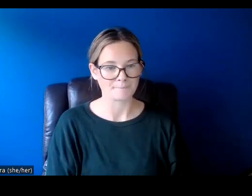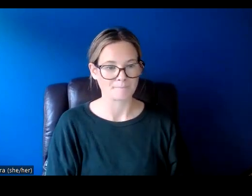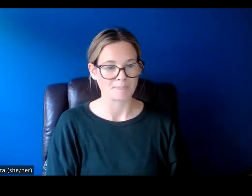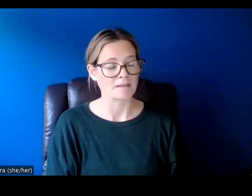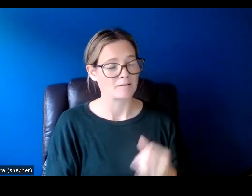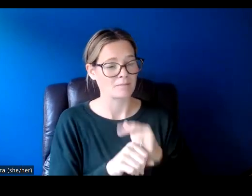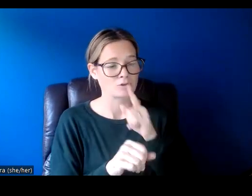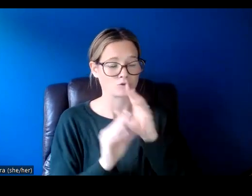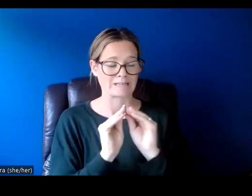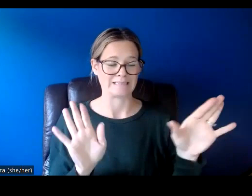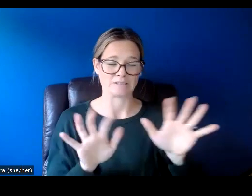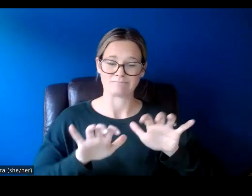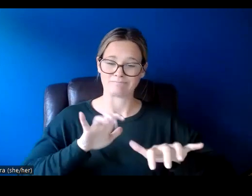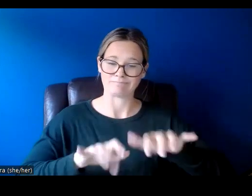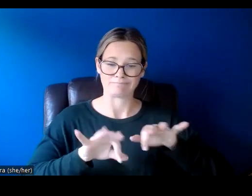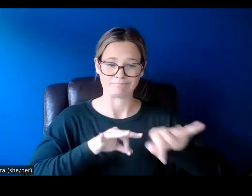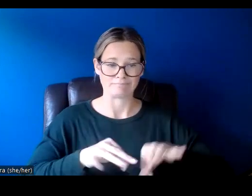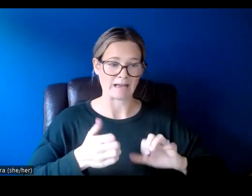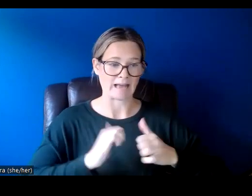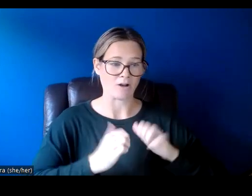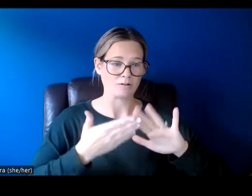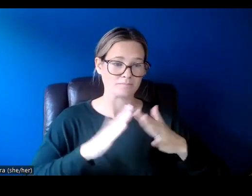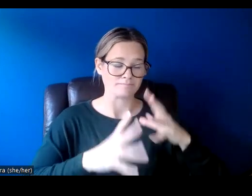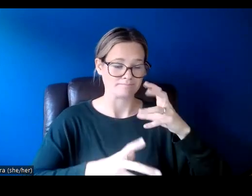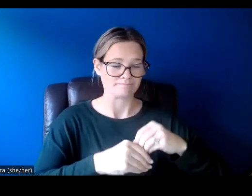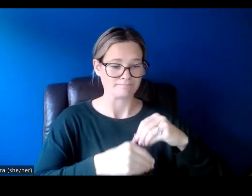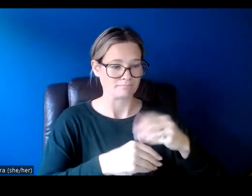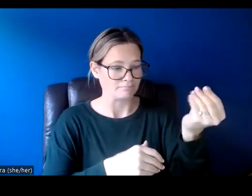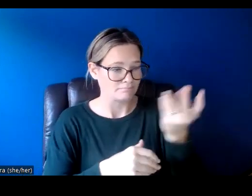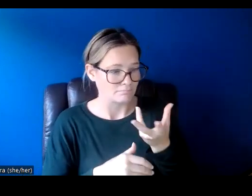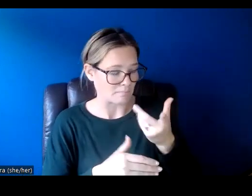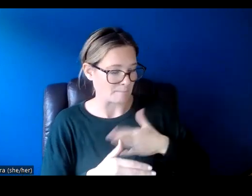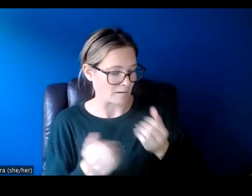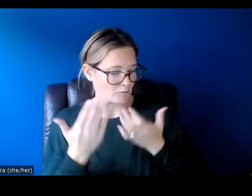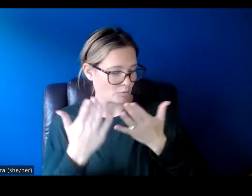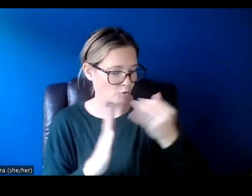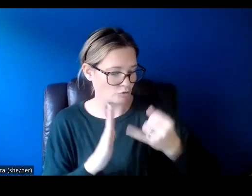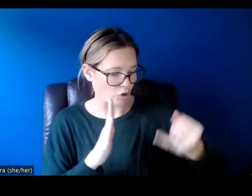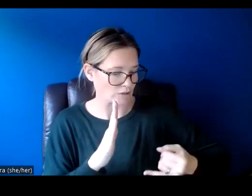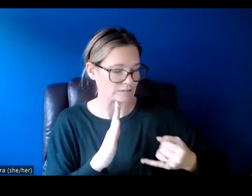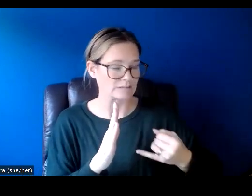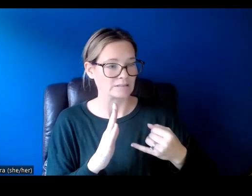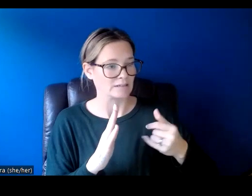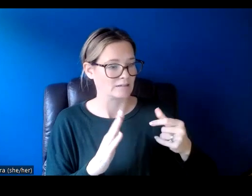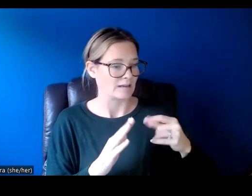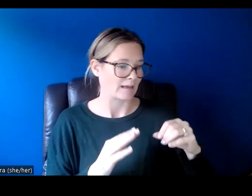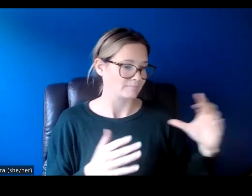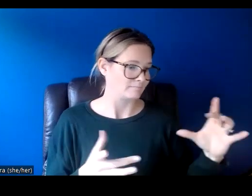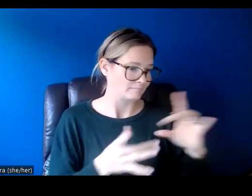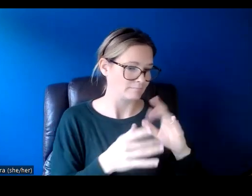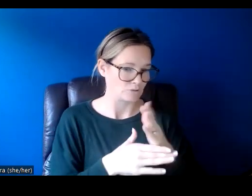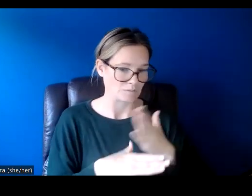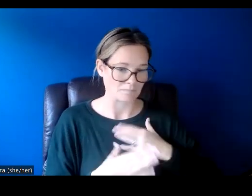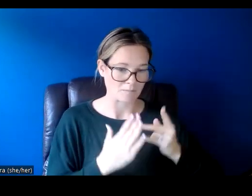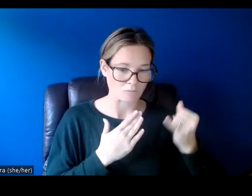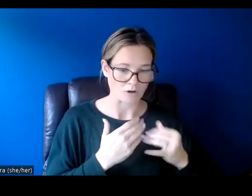really clear on how community engagement is informing the artwork proposed and the connection between your project and your